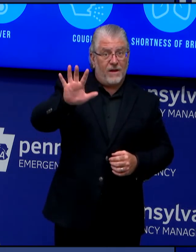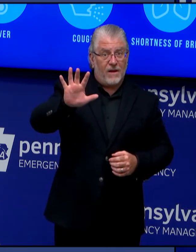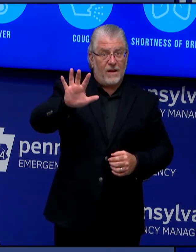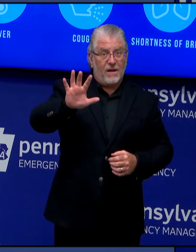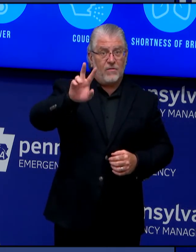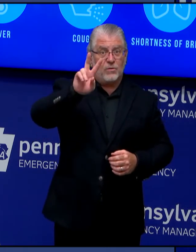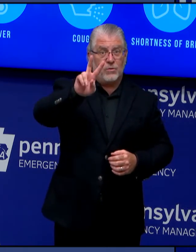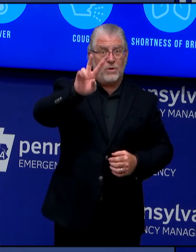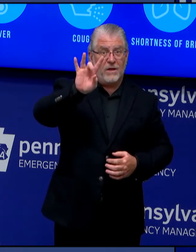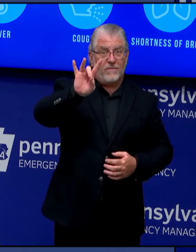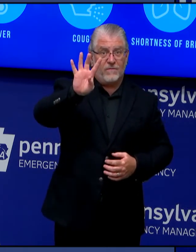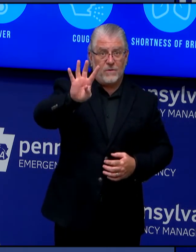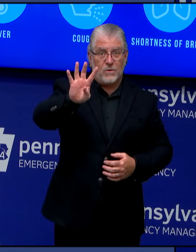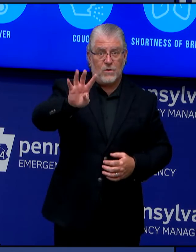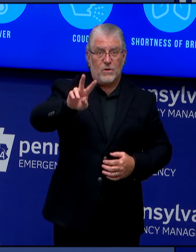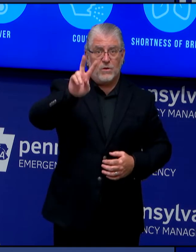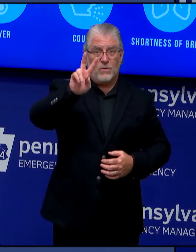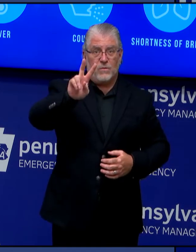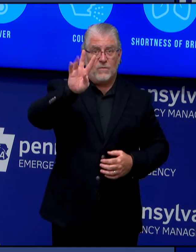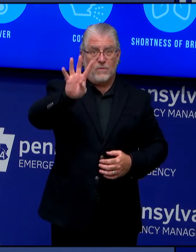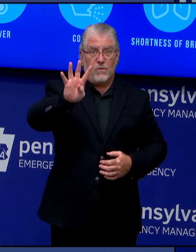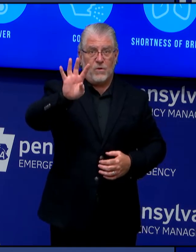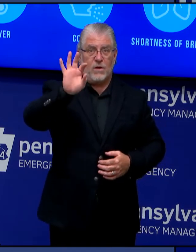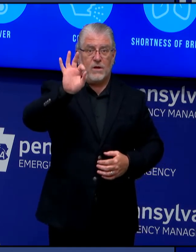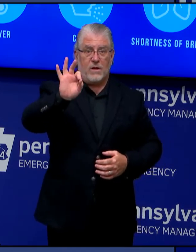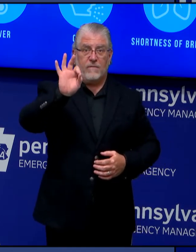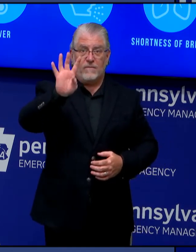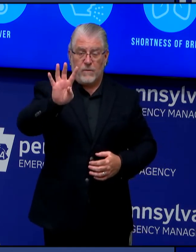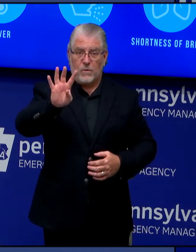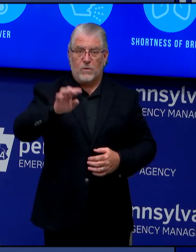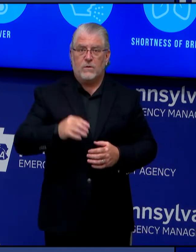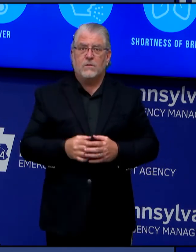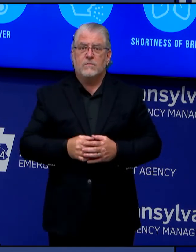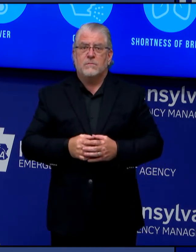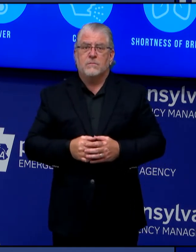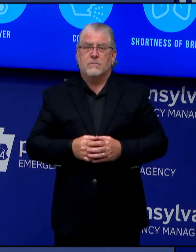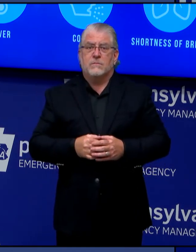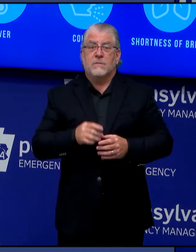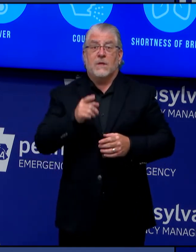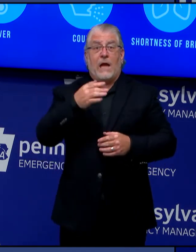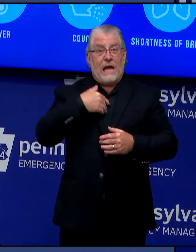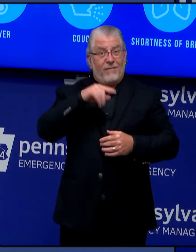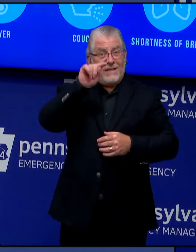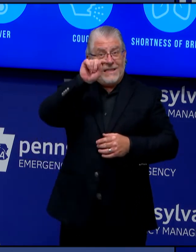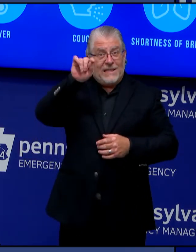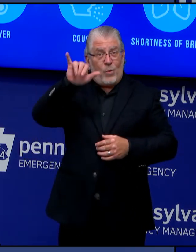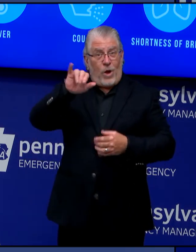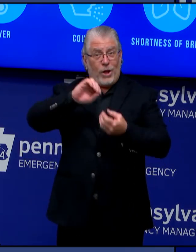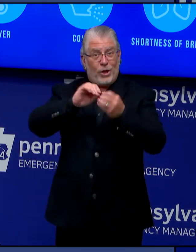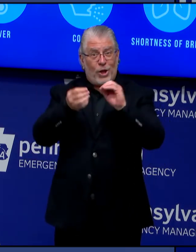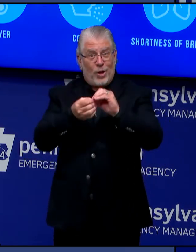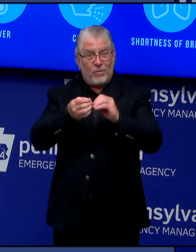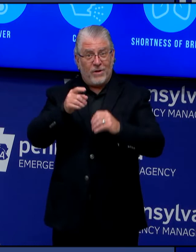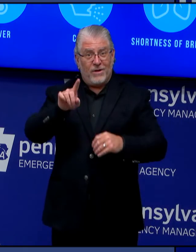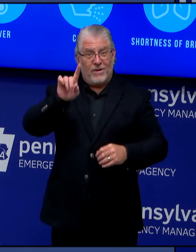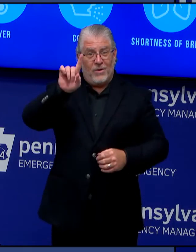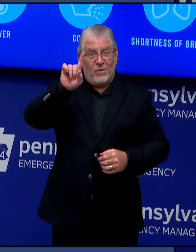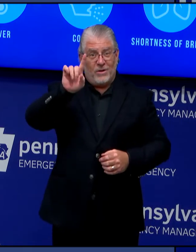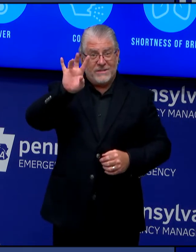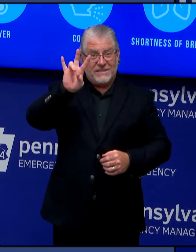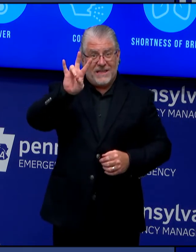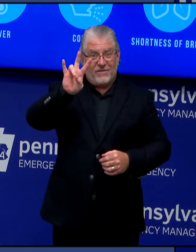-2494. For TTY, dial 724-631